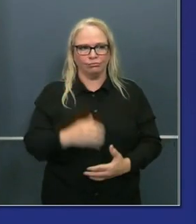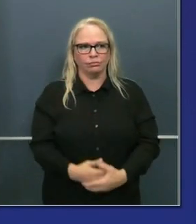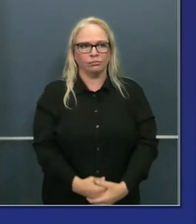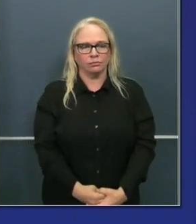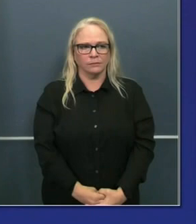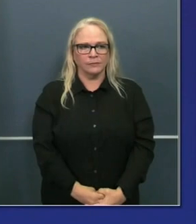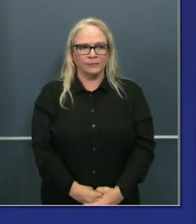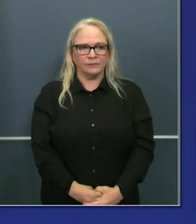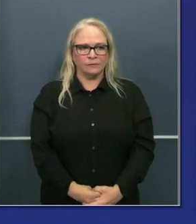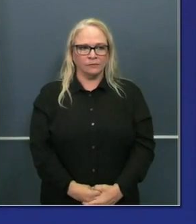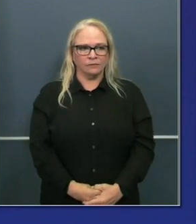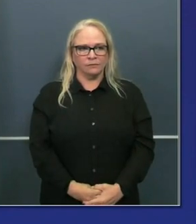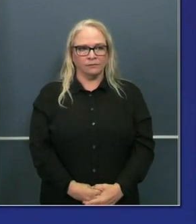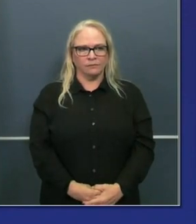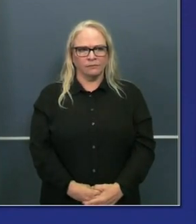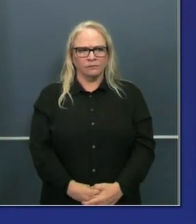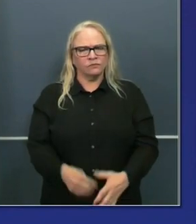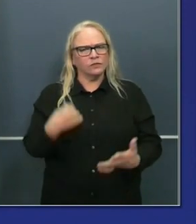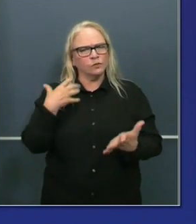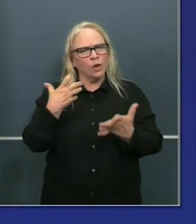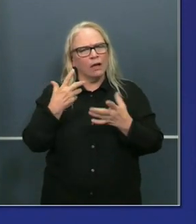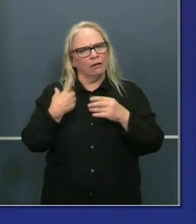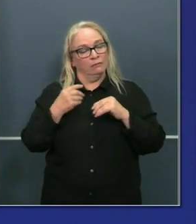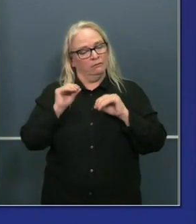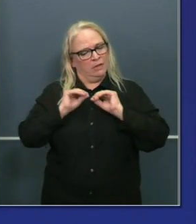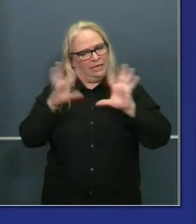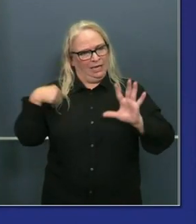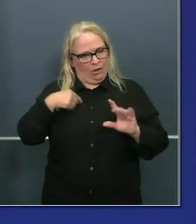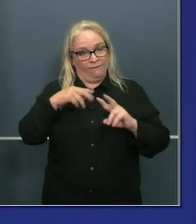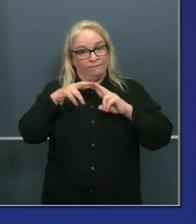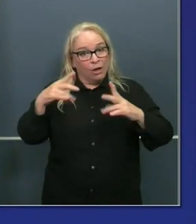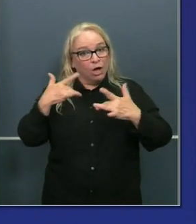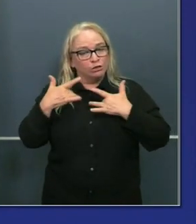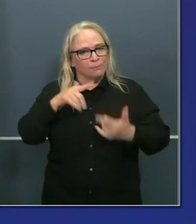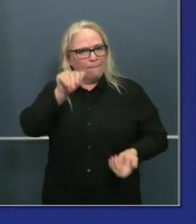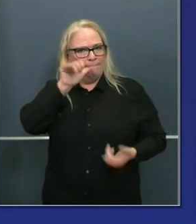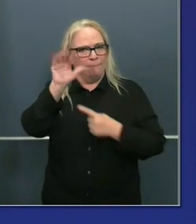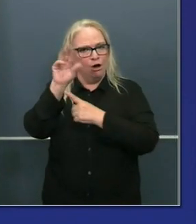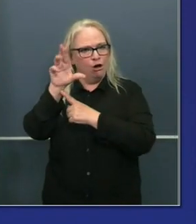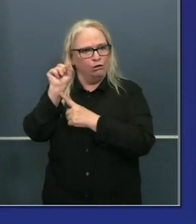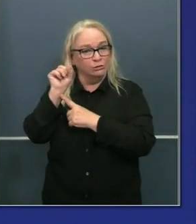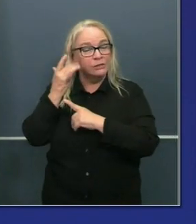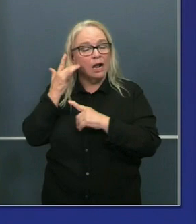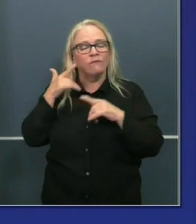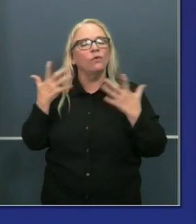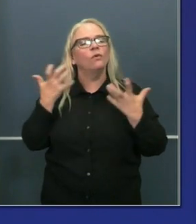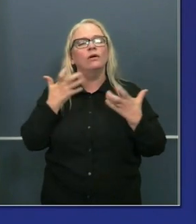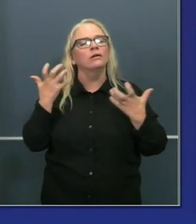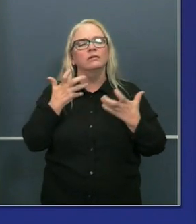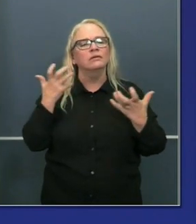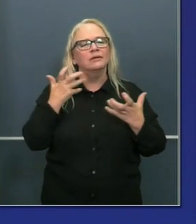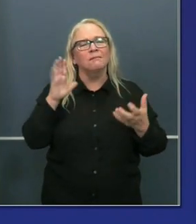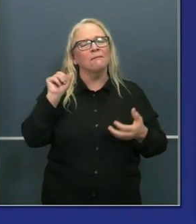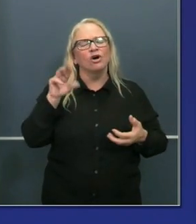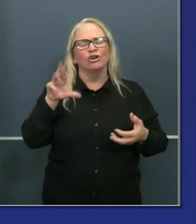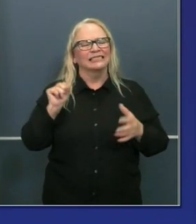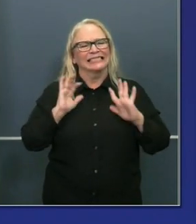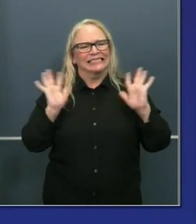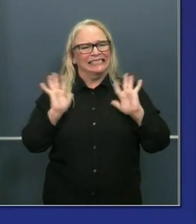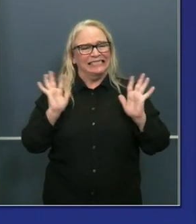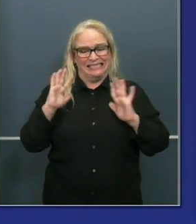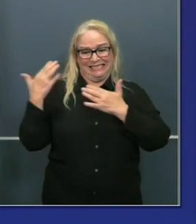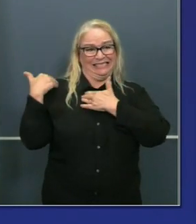made very clear our concerns around bars operating in the state of California. We had originally, and this was on Sunday,